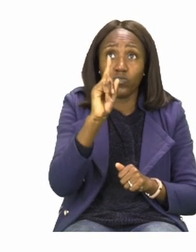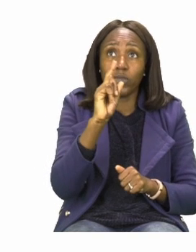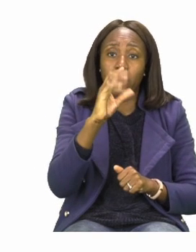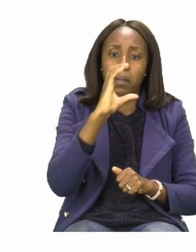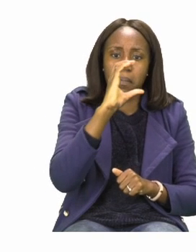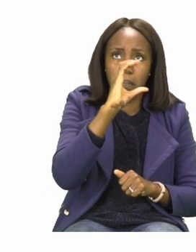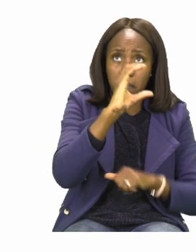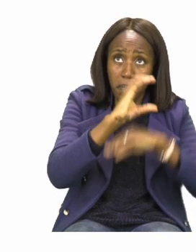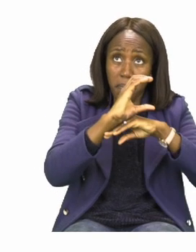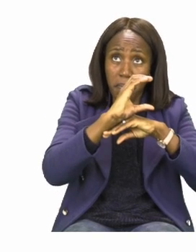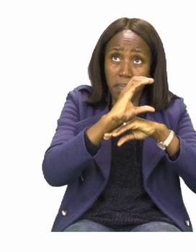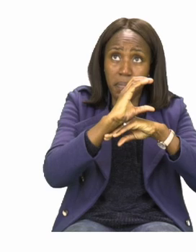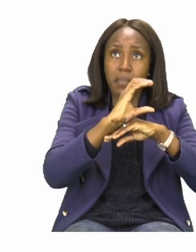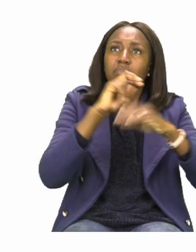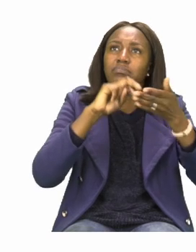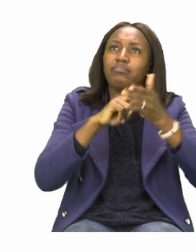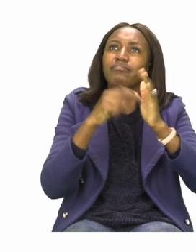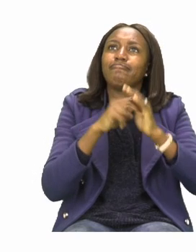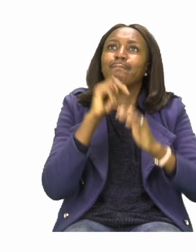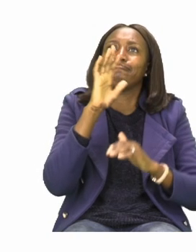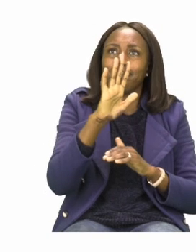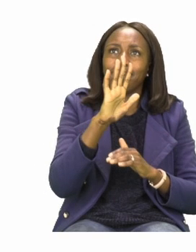fives for each brick.